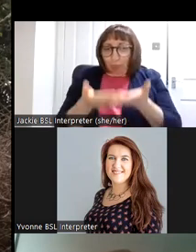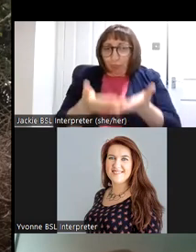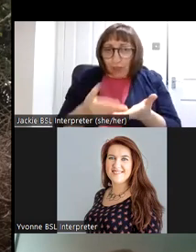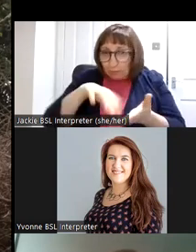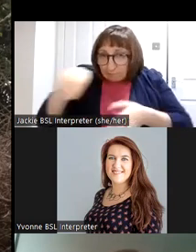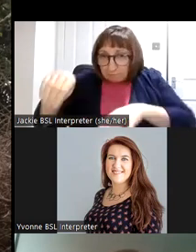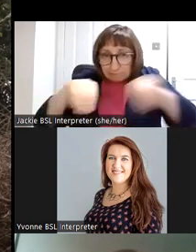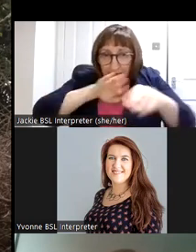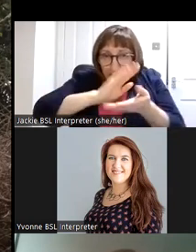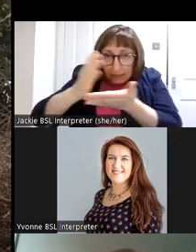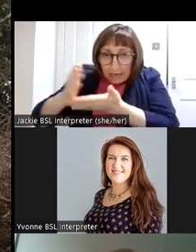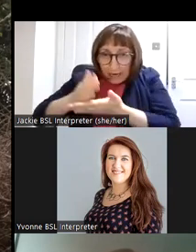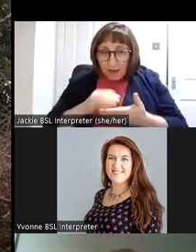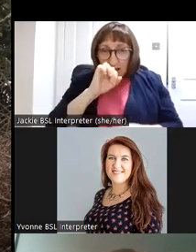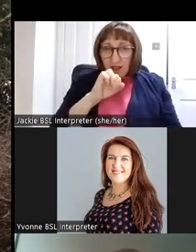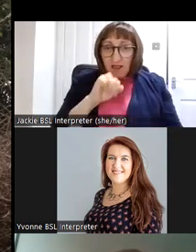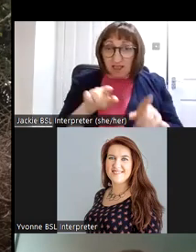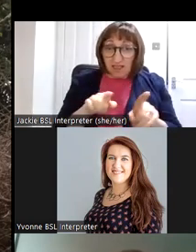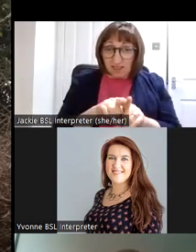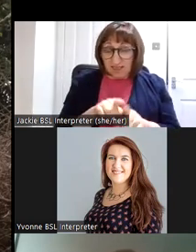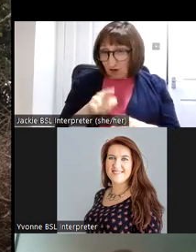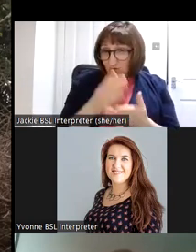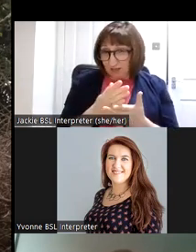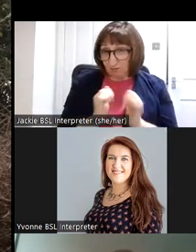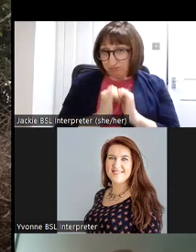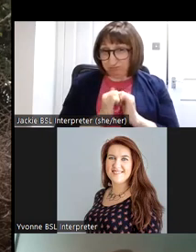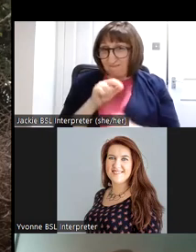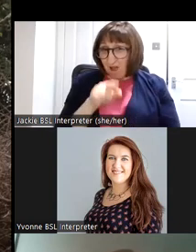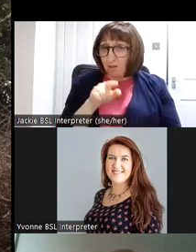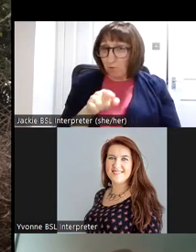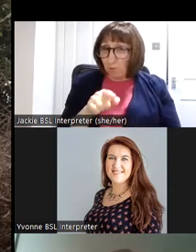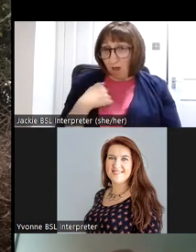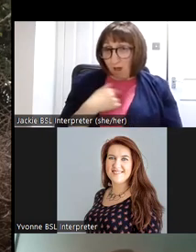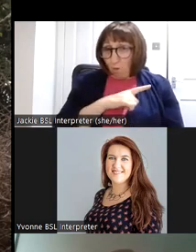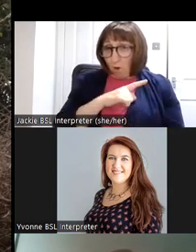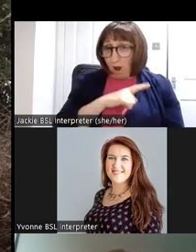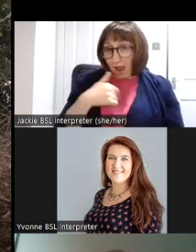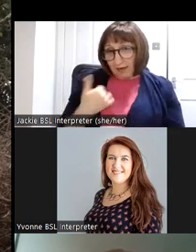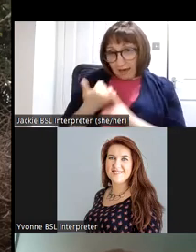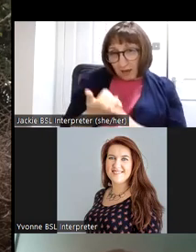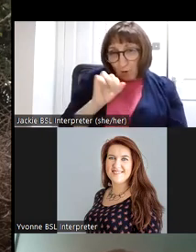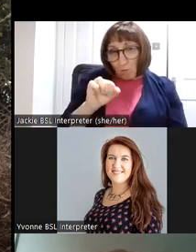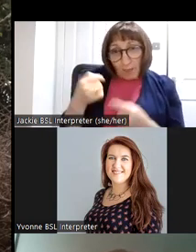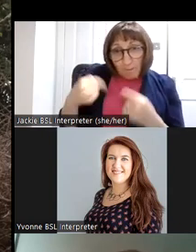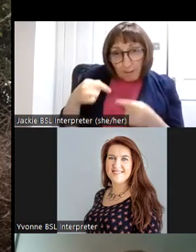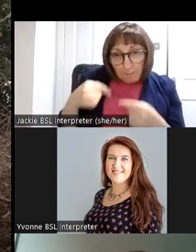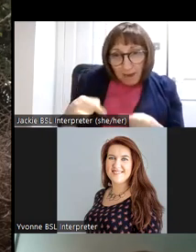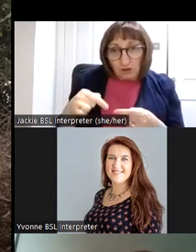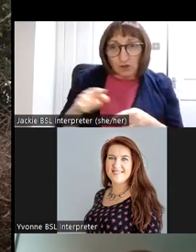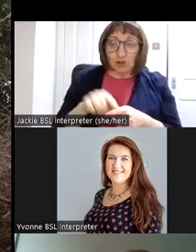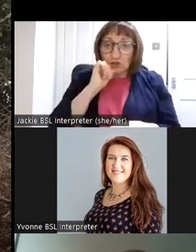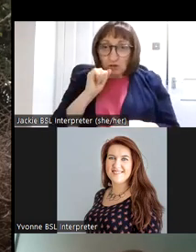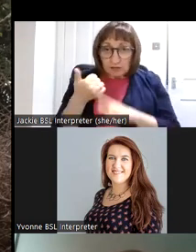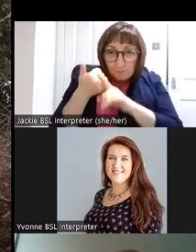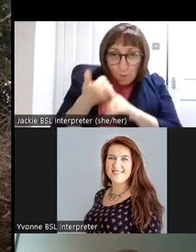this is where the mehel really came into force um i was able to help with the permissions and monitor the